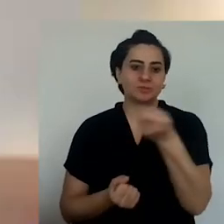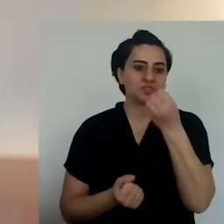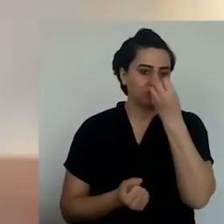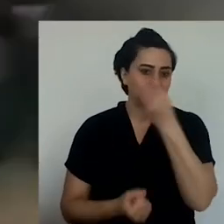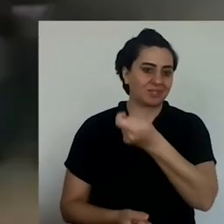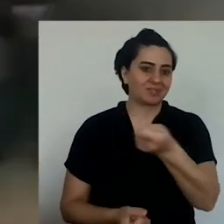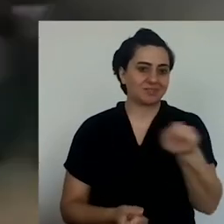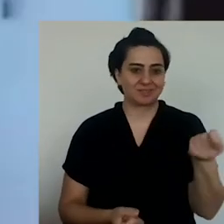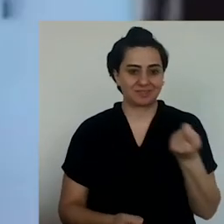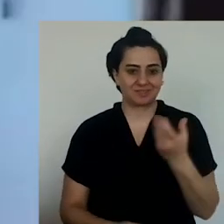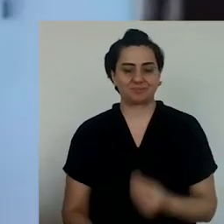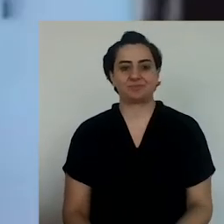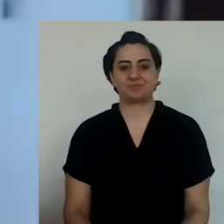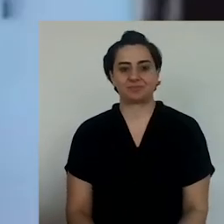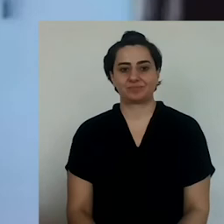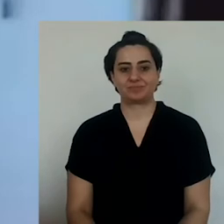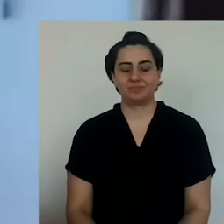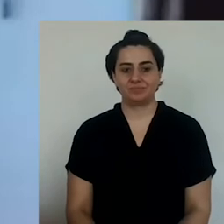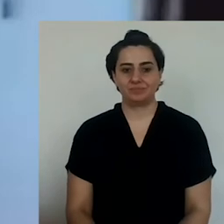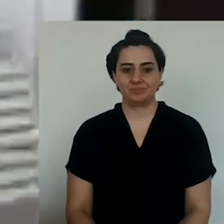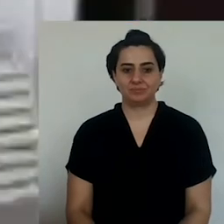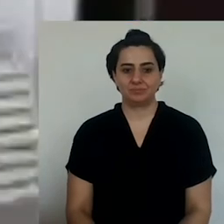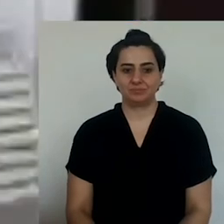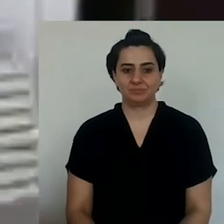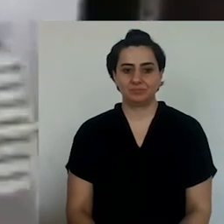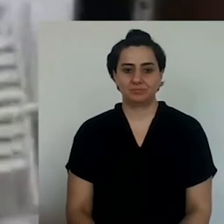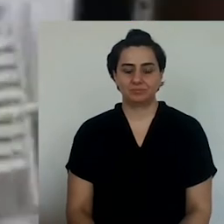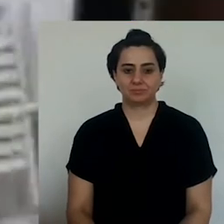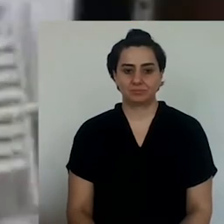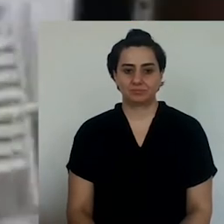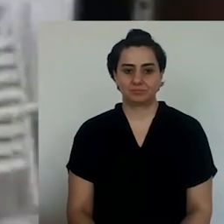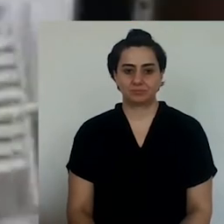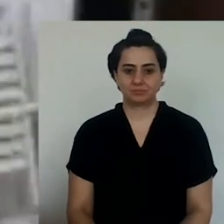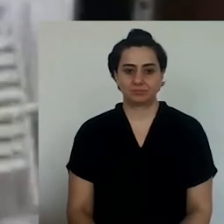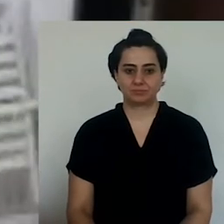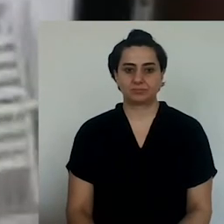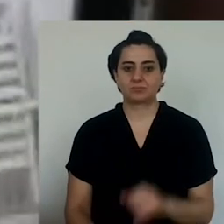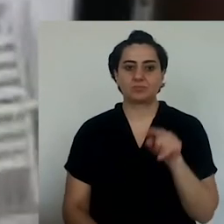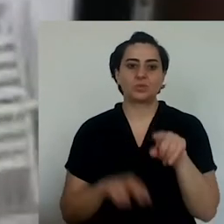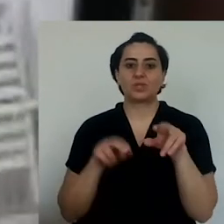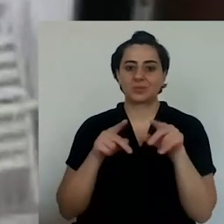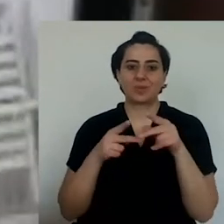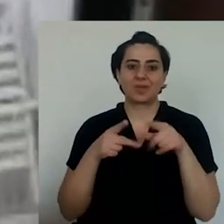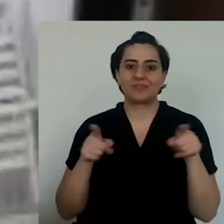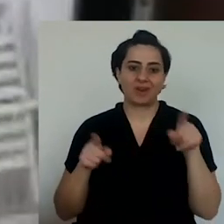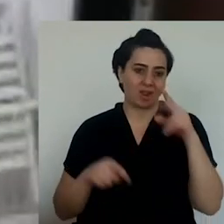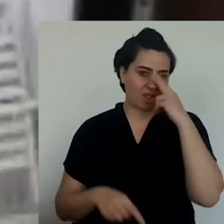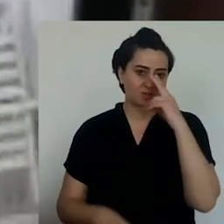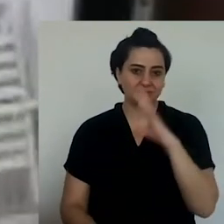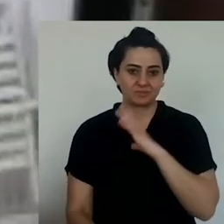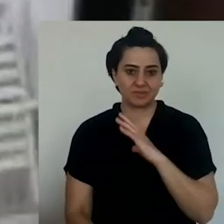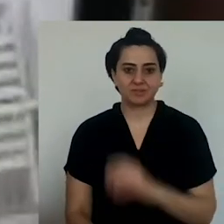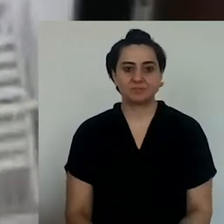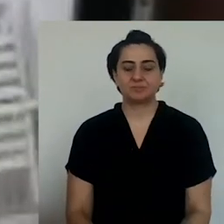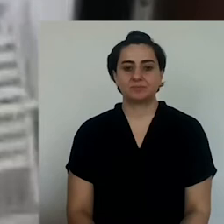I use apple for vinegar. I use the boiled water for my plants.